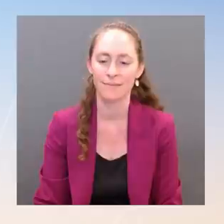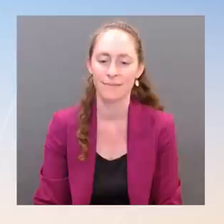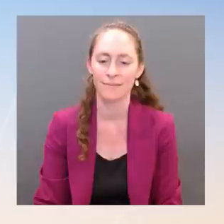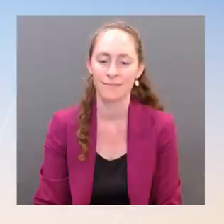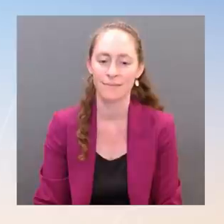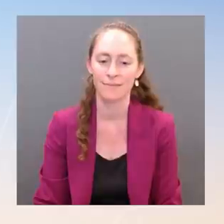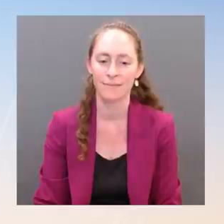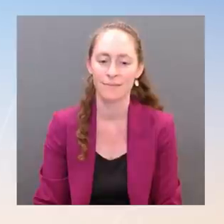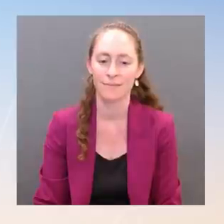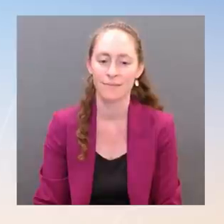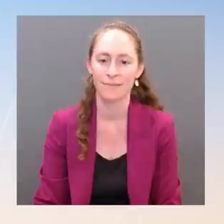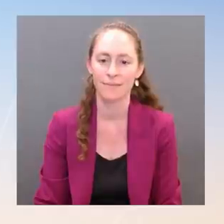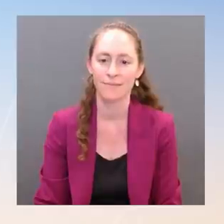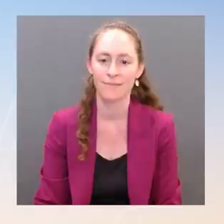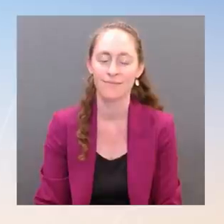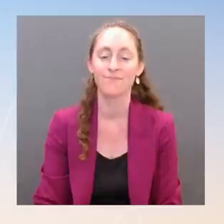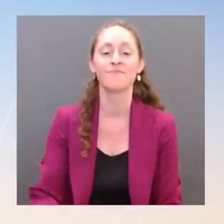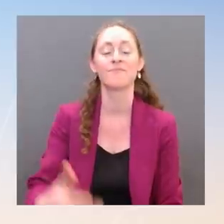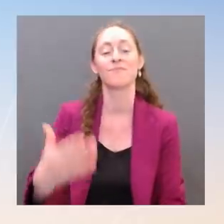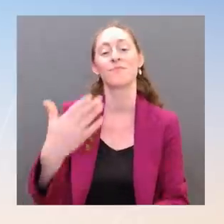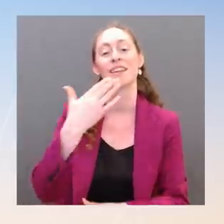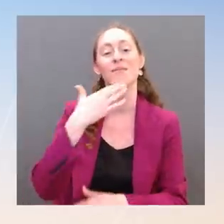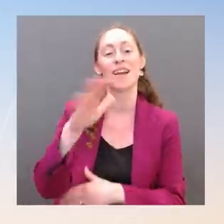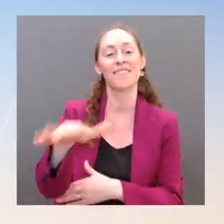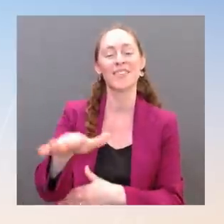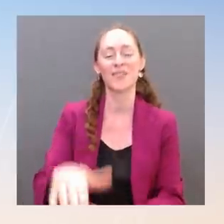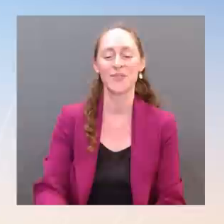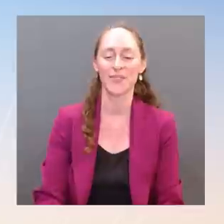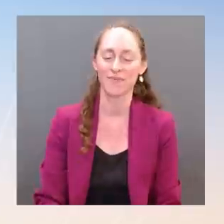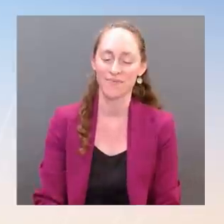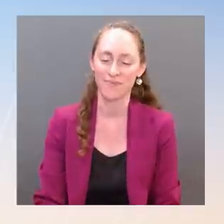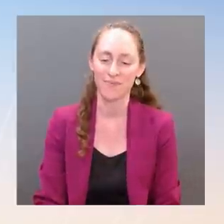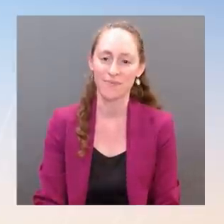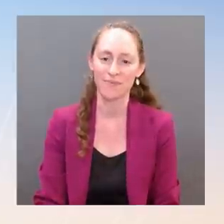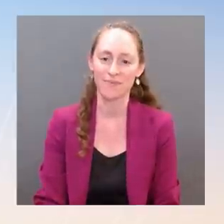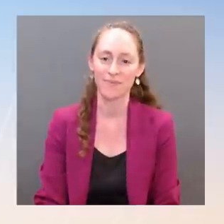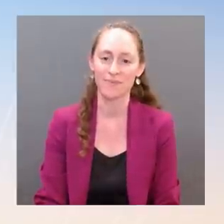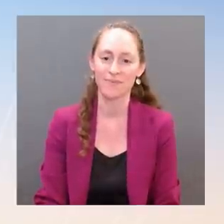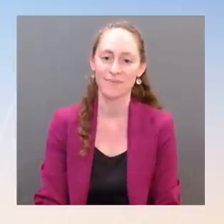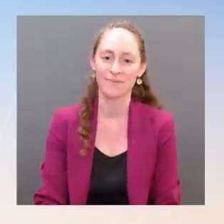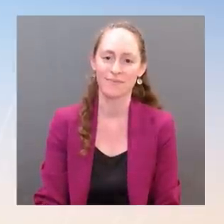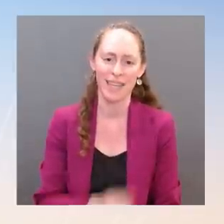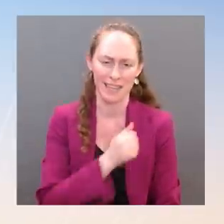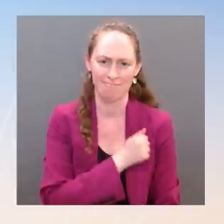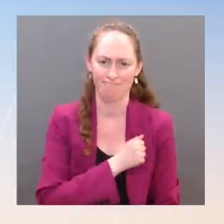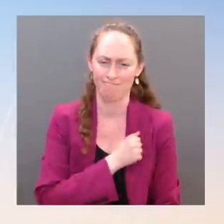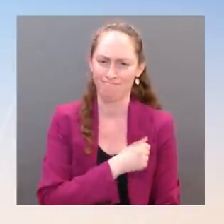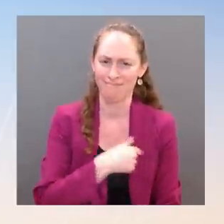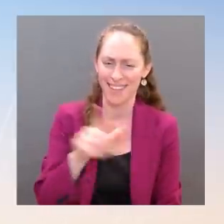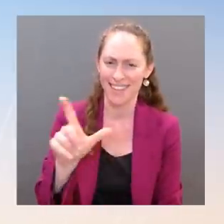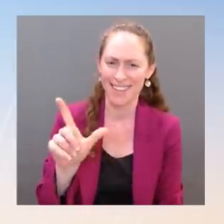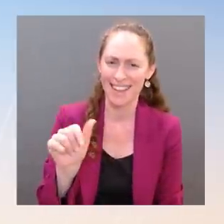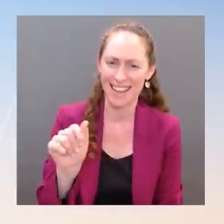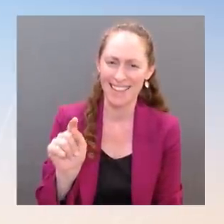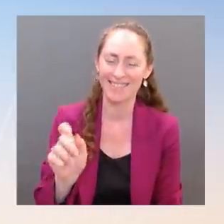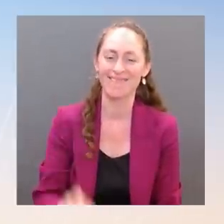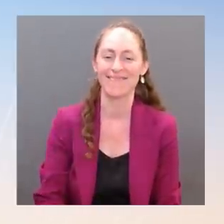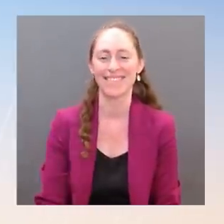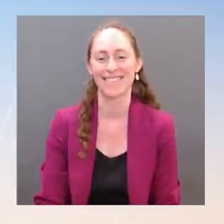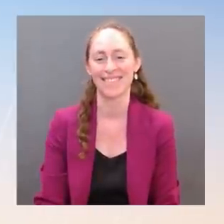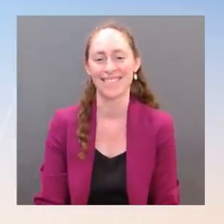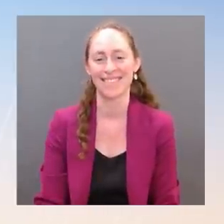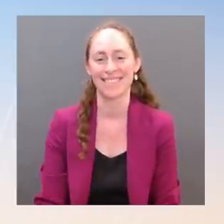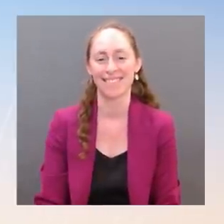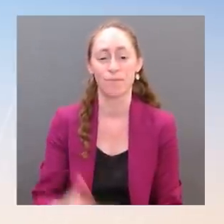Ms. Good afternoon, everybody. Sorry we're starting a little late. We had to finish for the President to complete